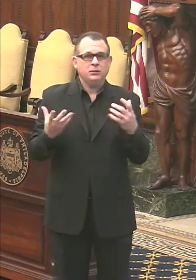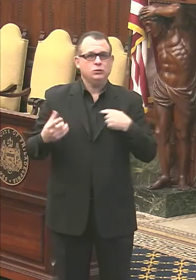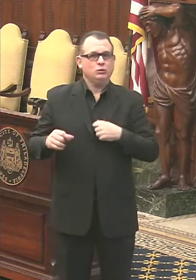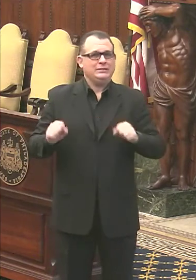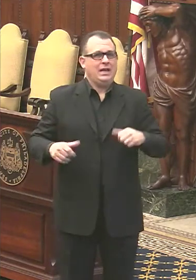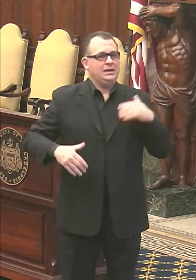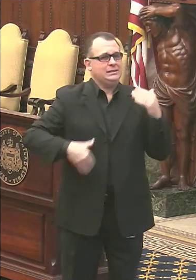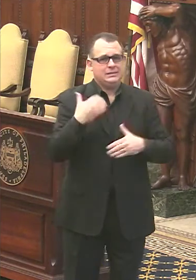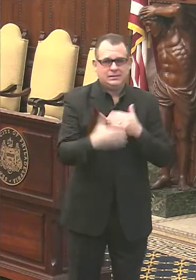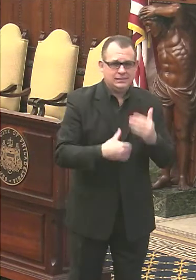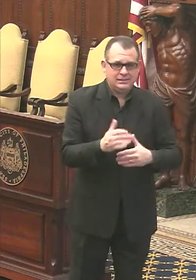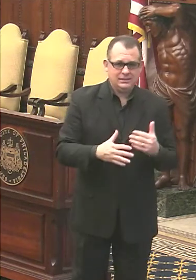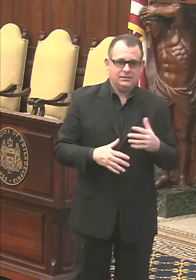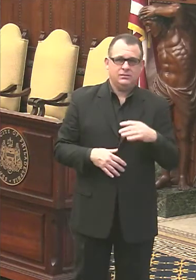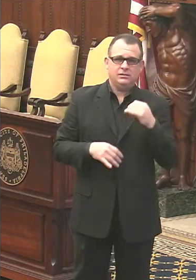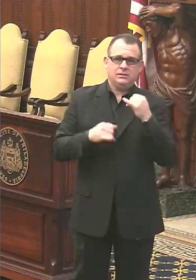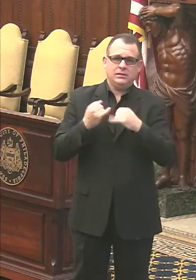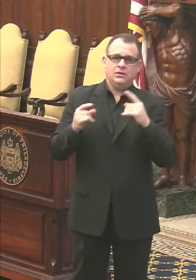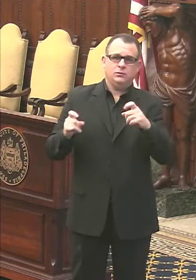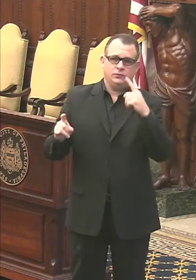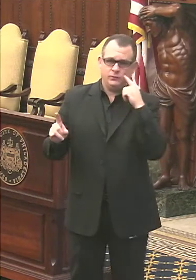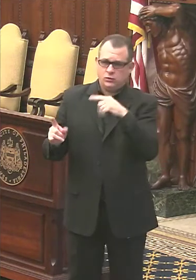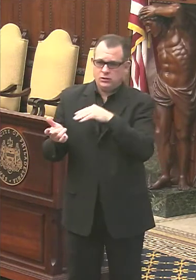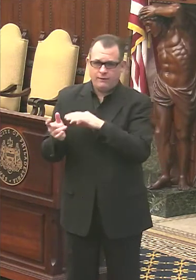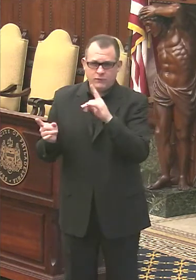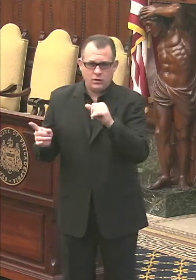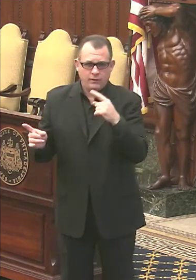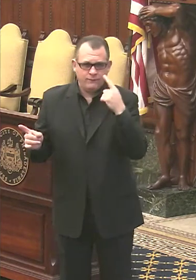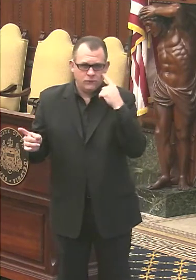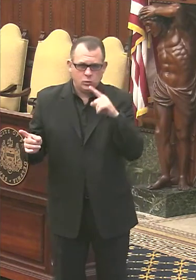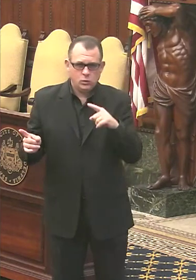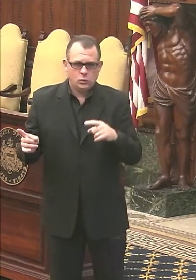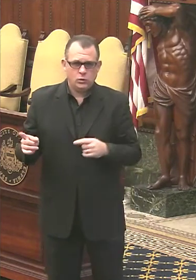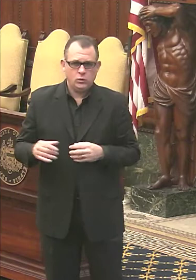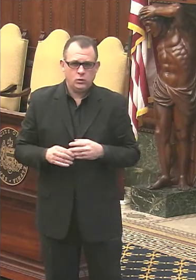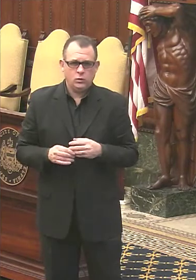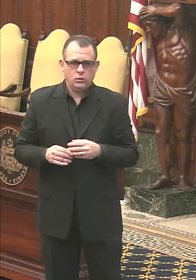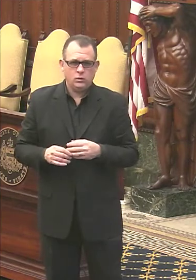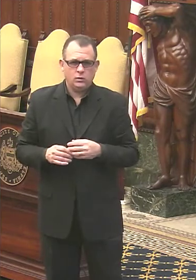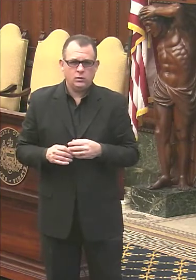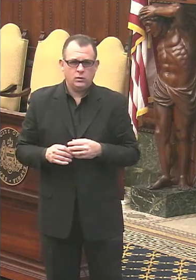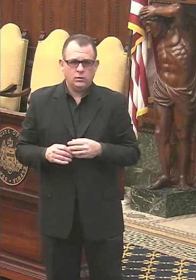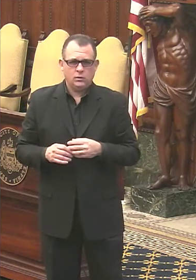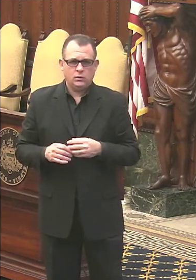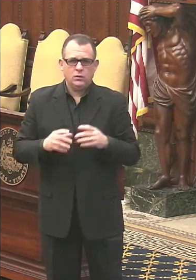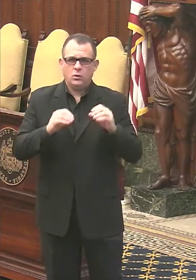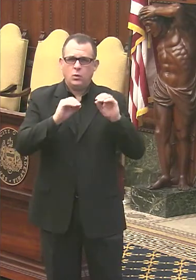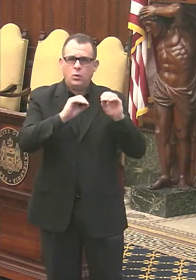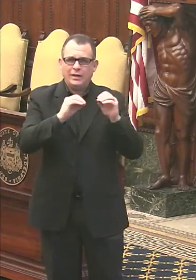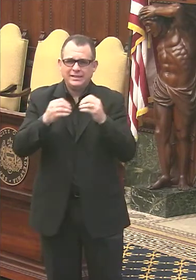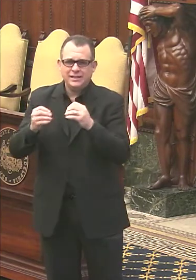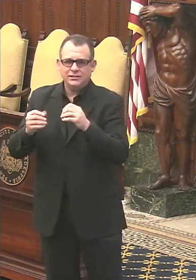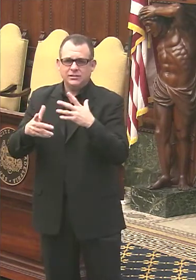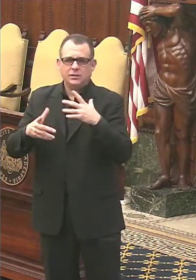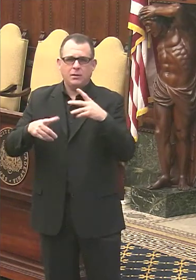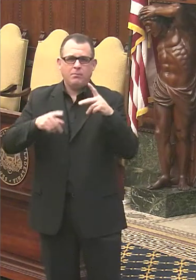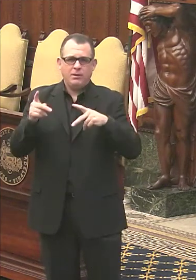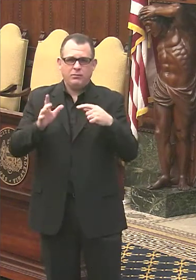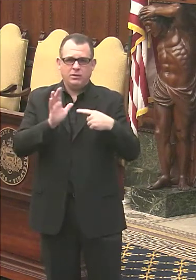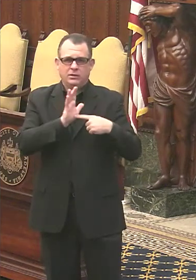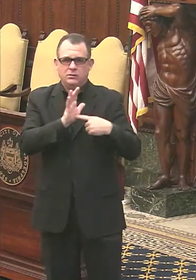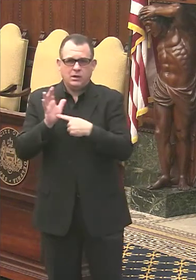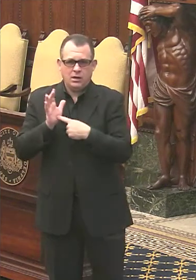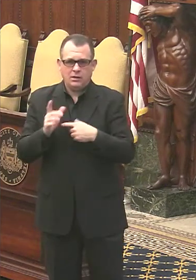my last question is also for you, Dr. Farley. Um, for the form coming out later this week or next, uh, for organizations and individuals to indicate interest in receiving